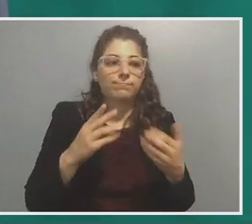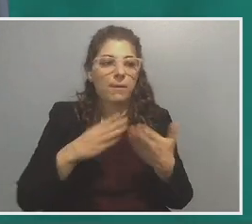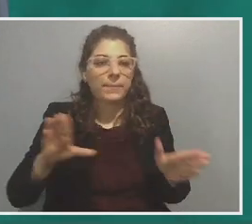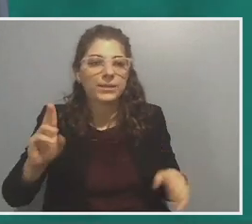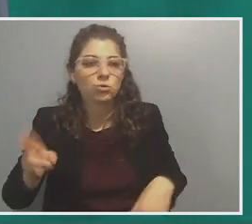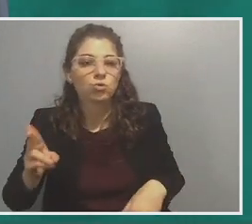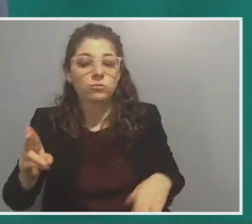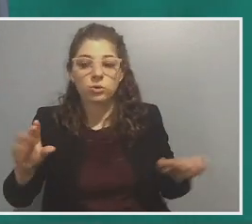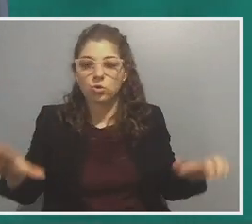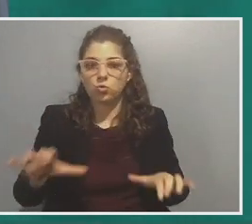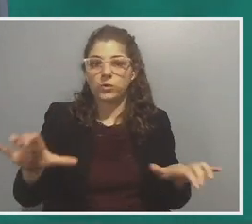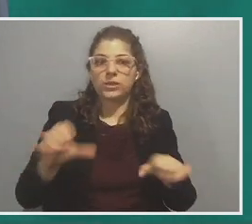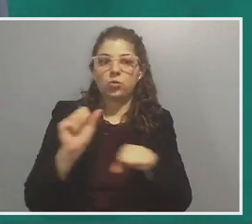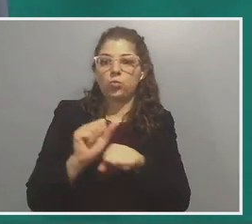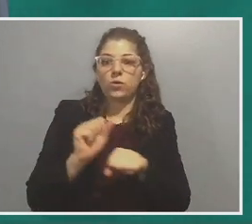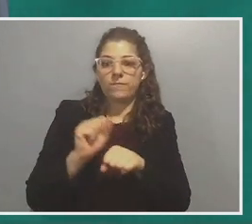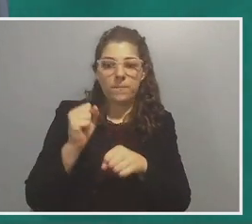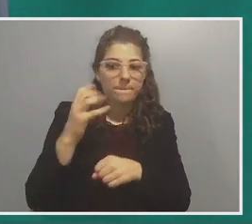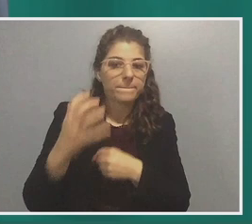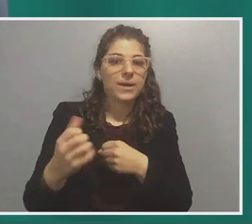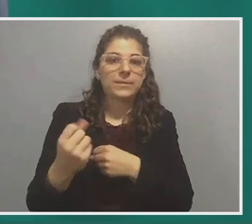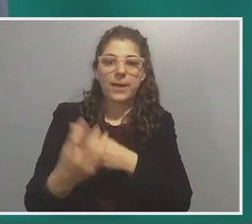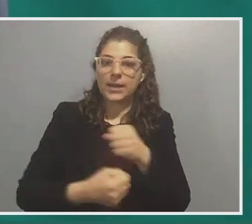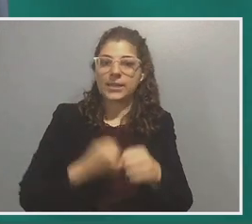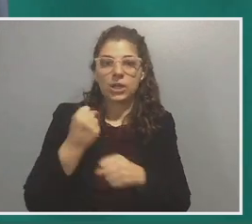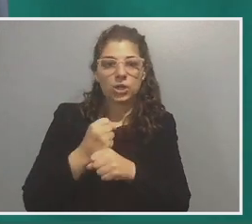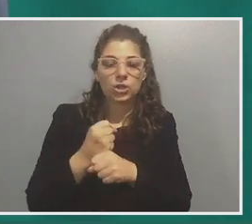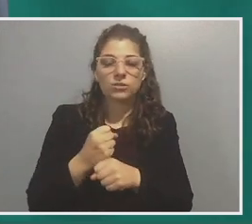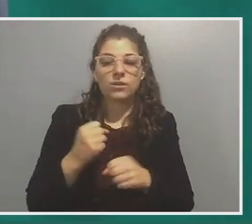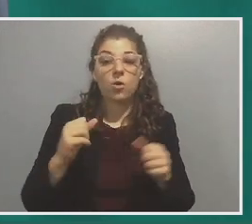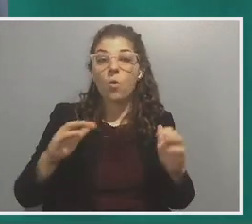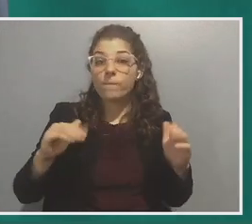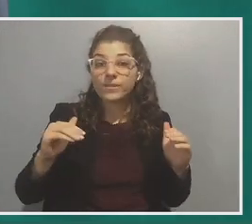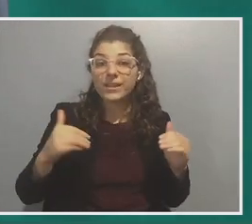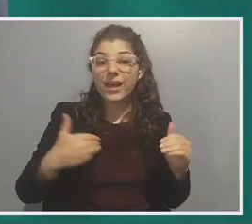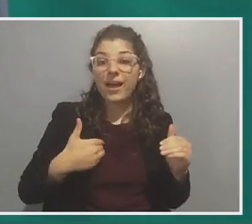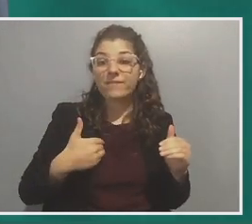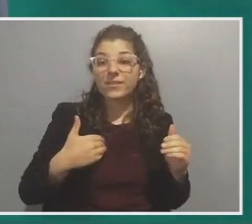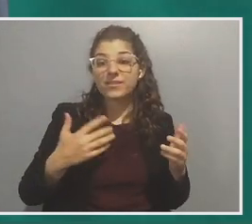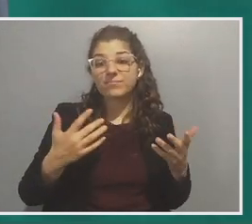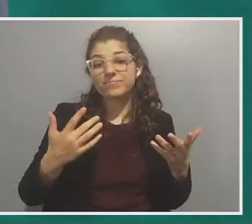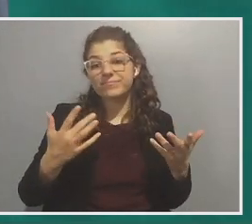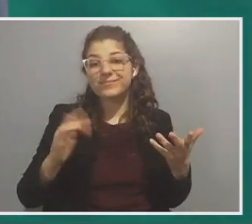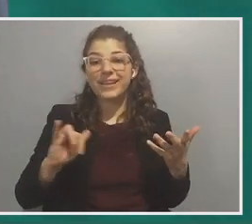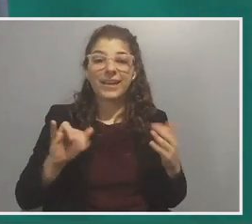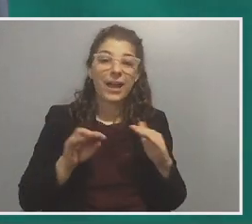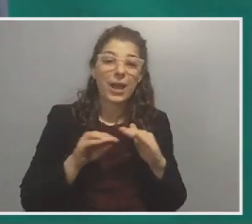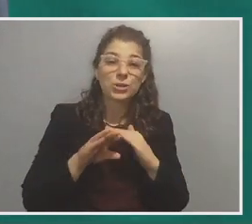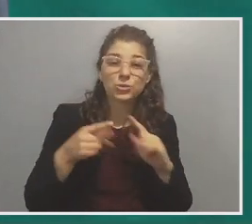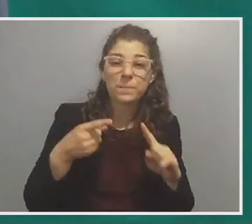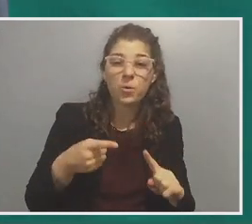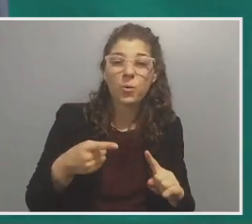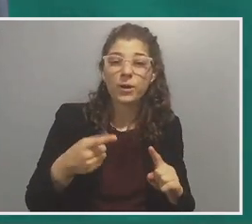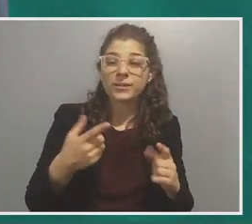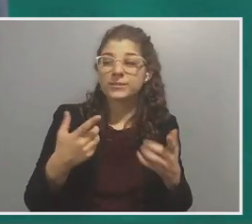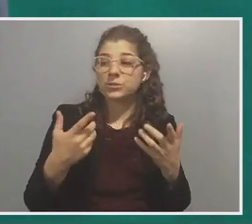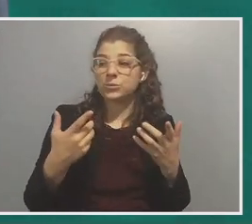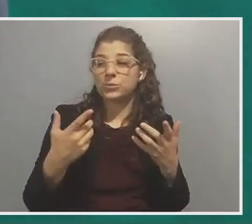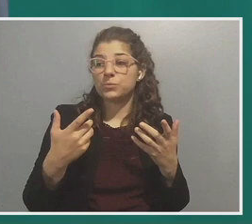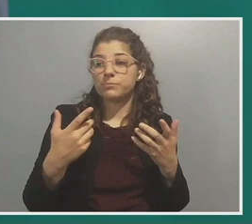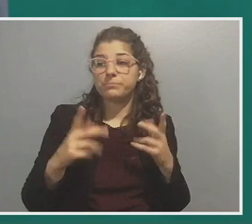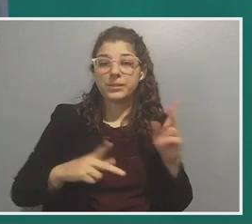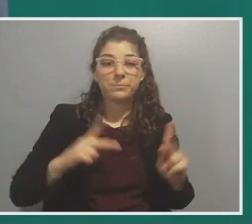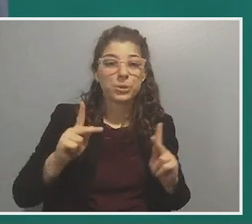this work for, for decades and, and hopefully have this serve as an entry point into folks